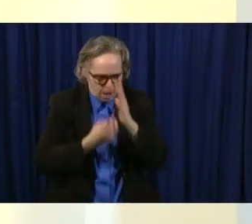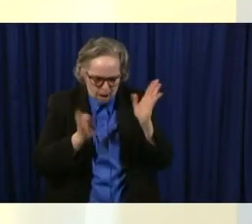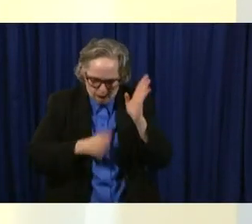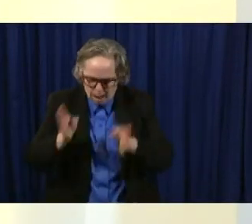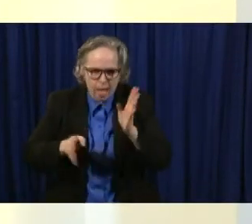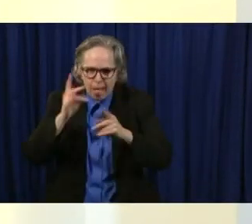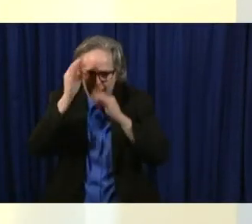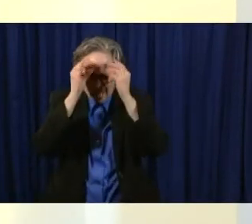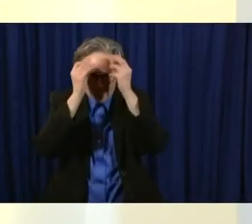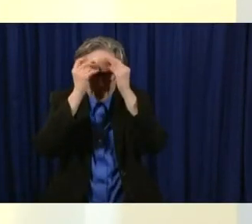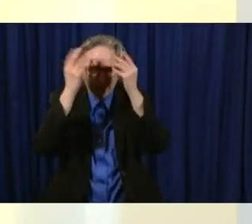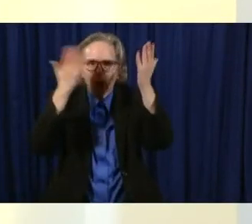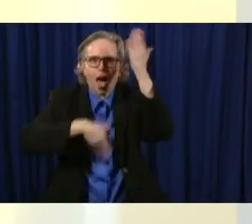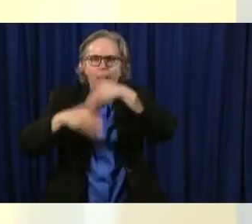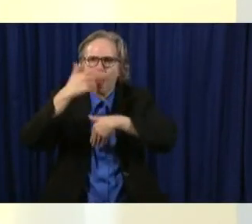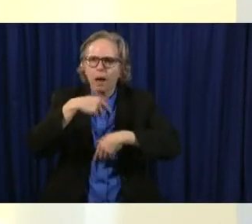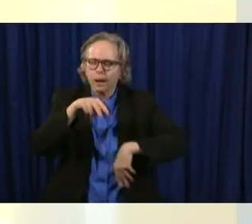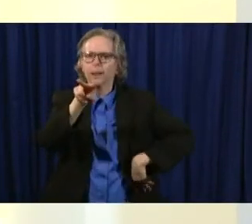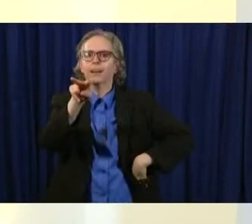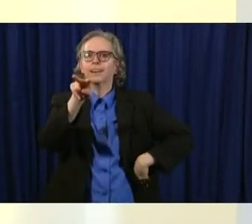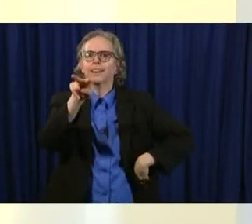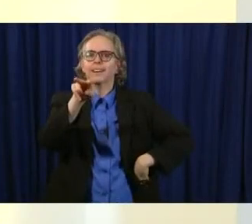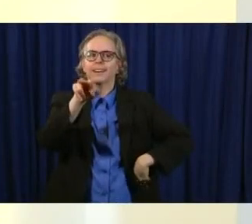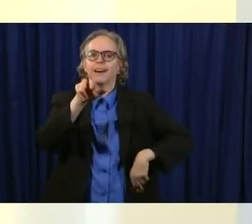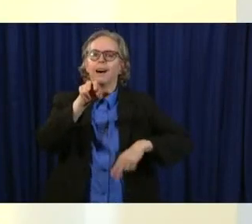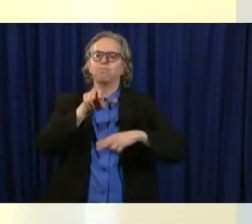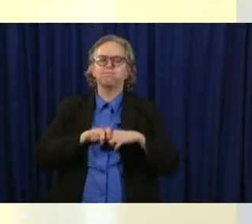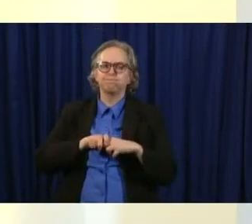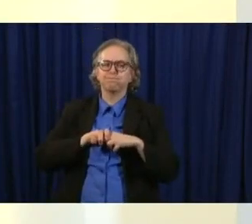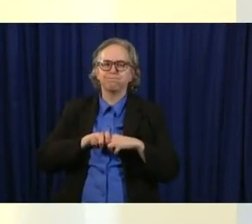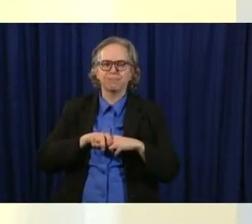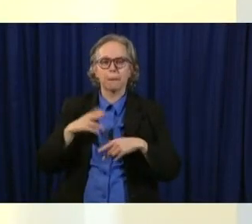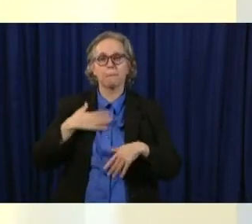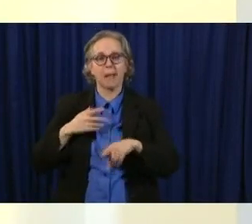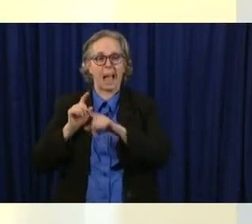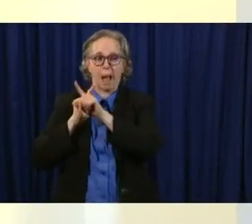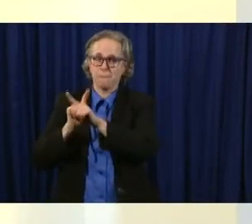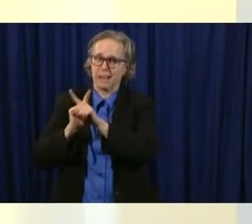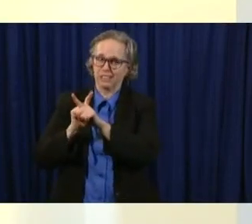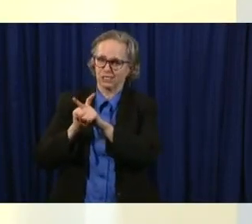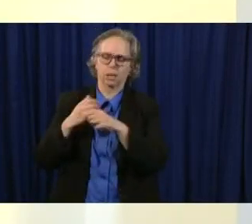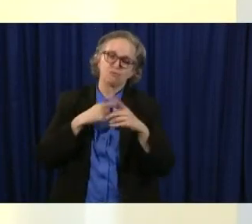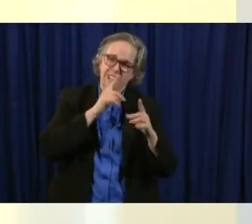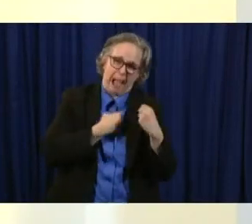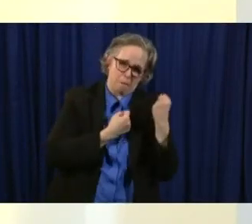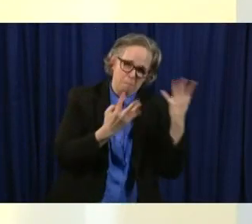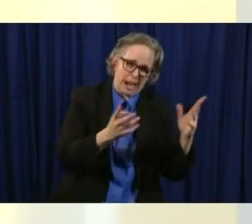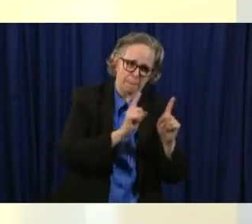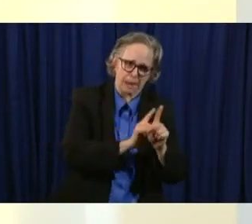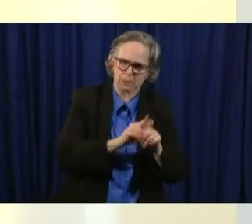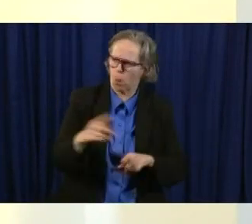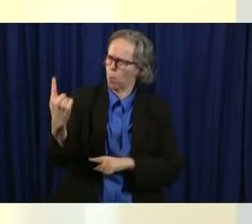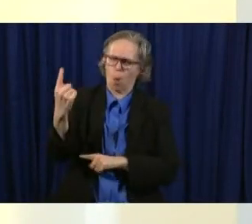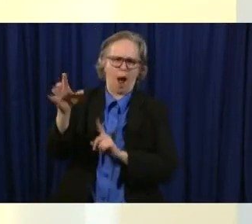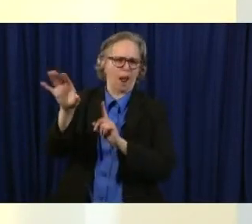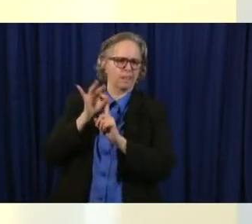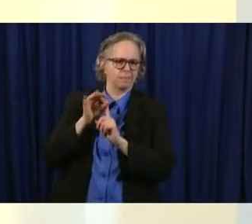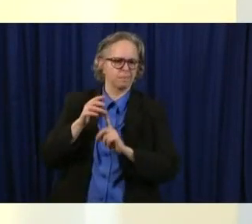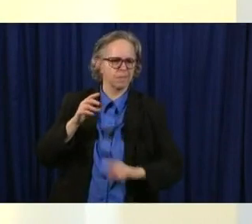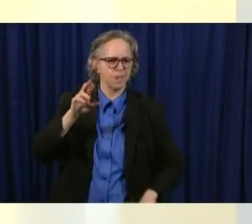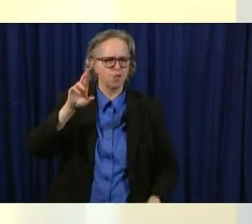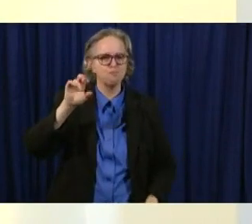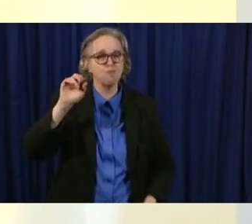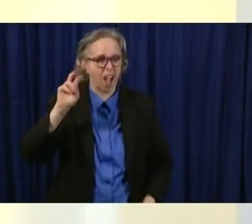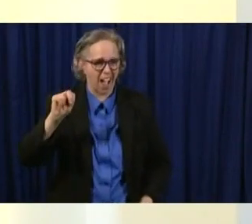advice from a, a mentor, one of the many mentors along this way. Um, his name is Ron Heifetz. He is a